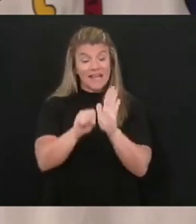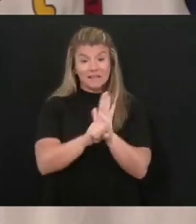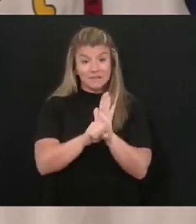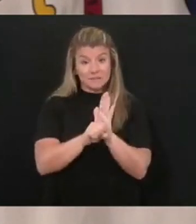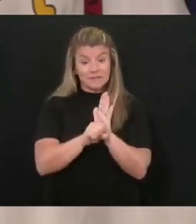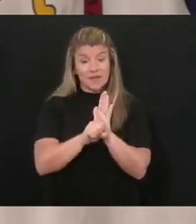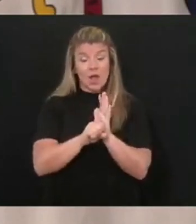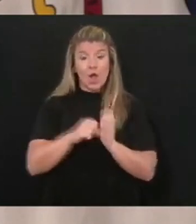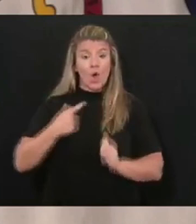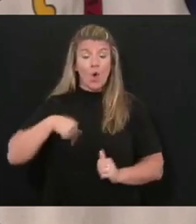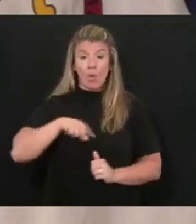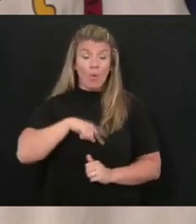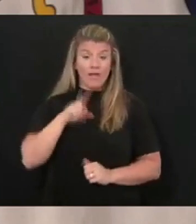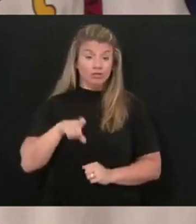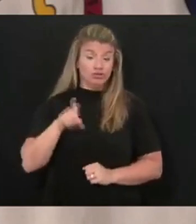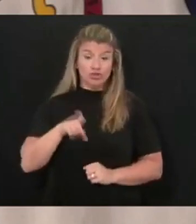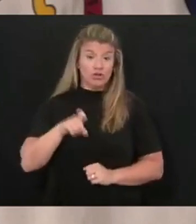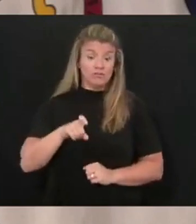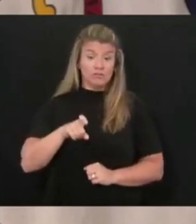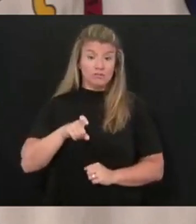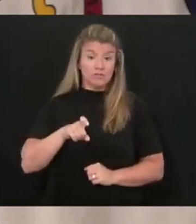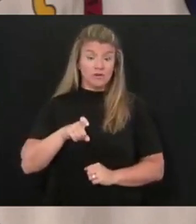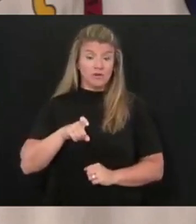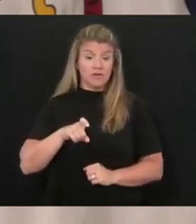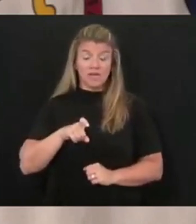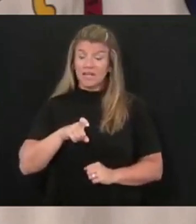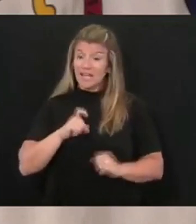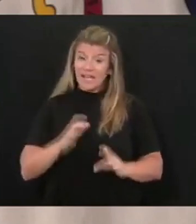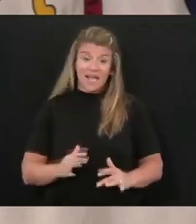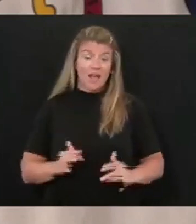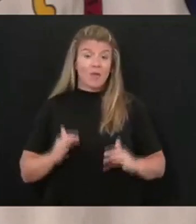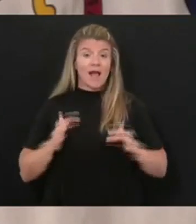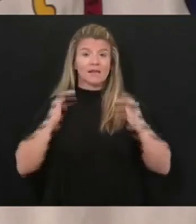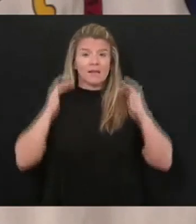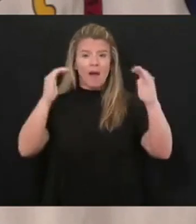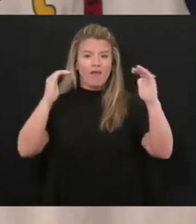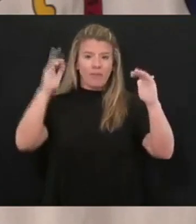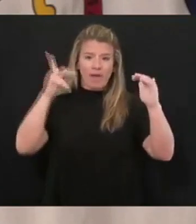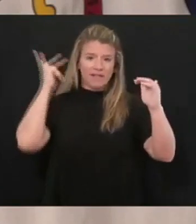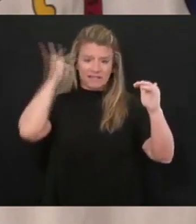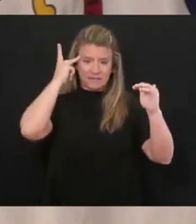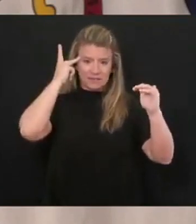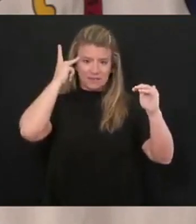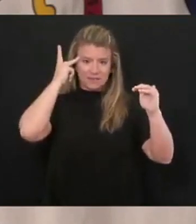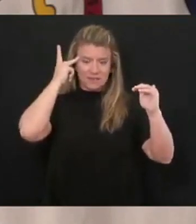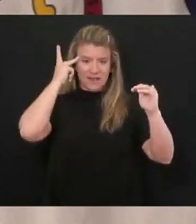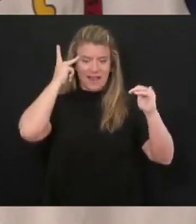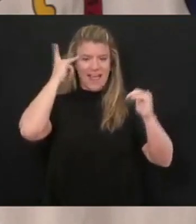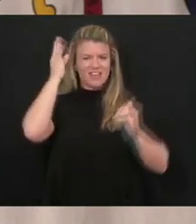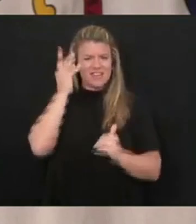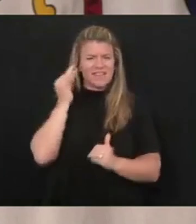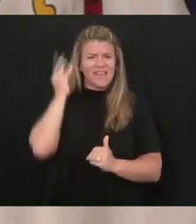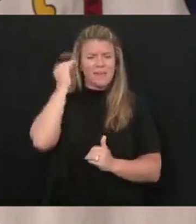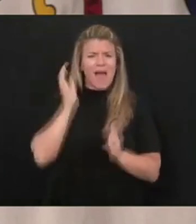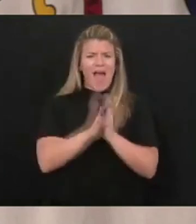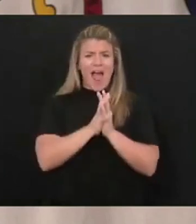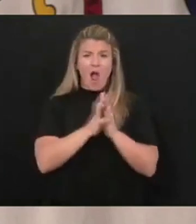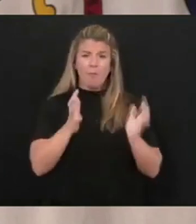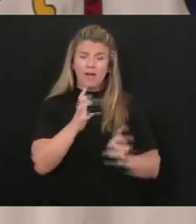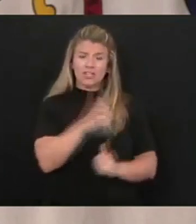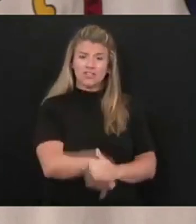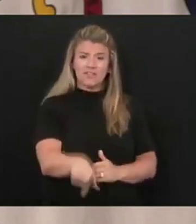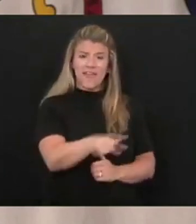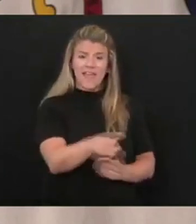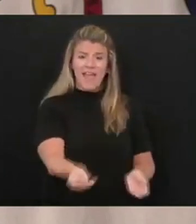absolutely should should rise above our politics and and think just how much they gave.